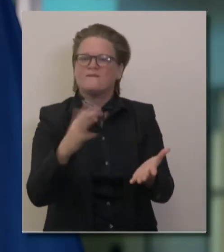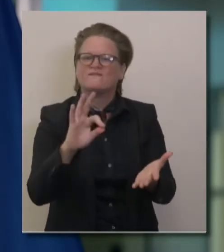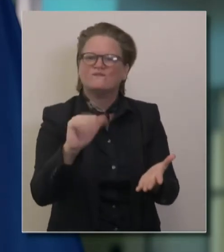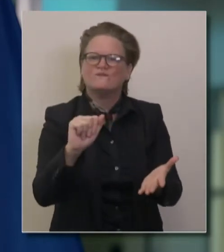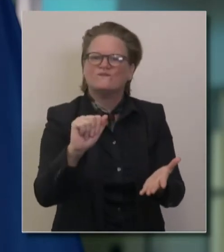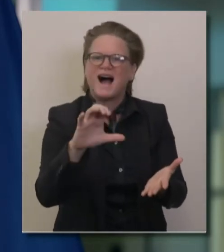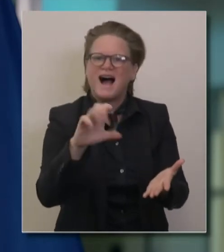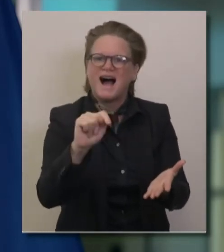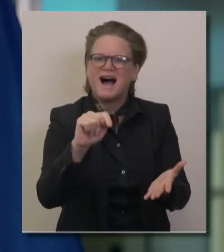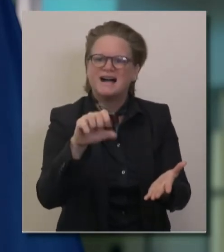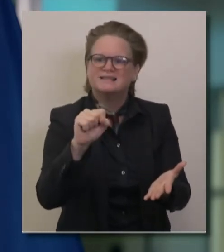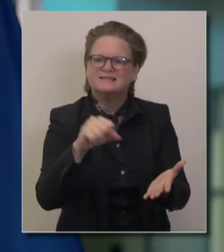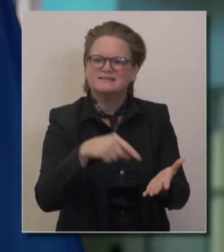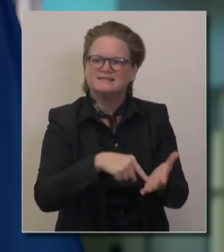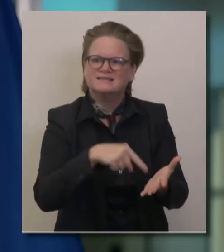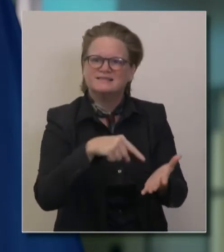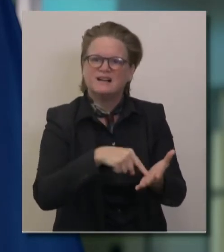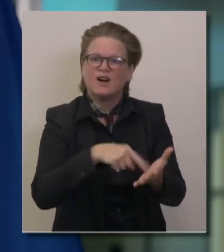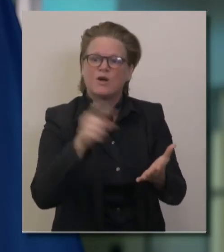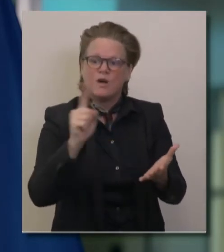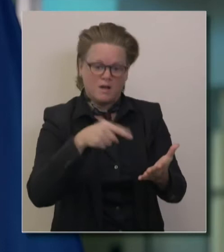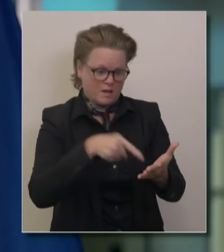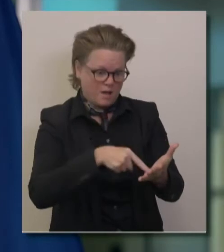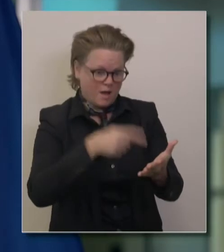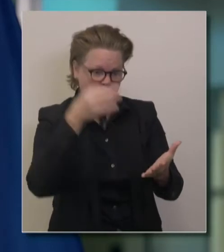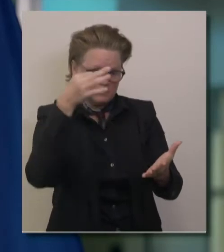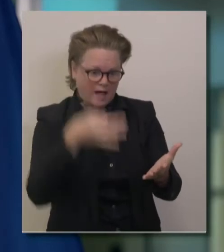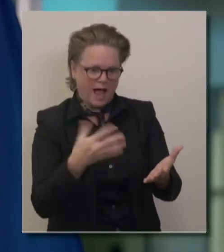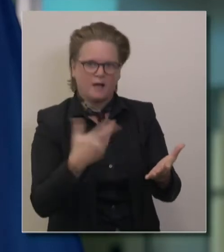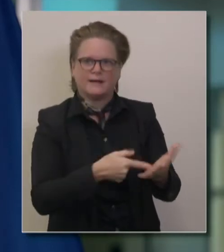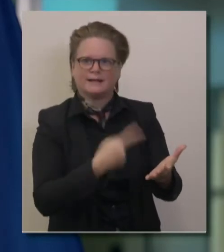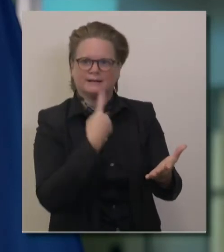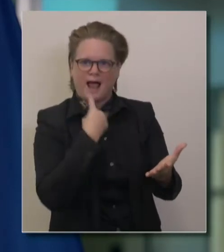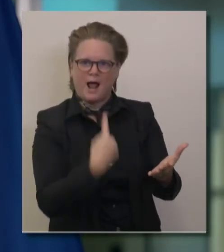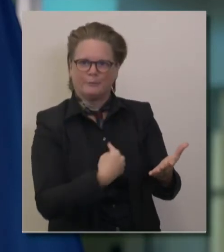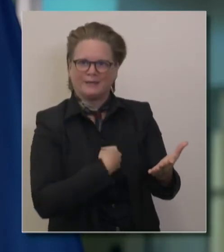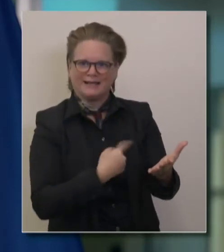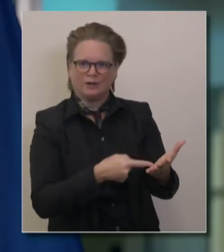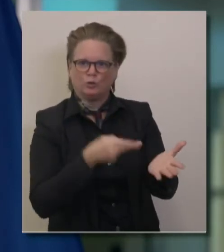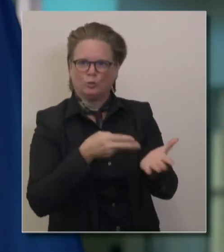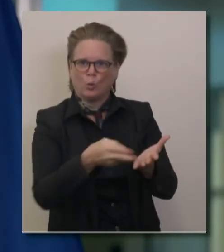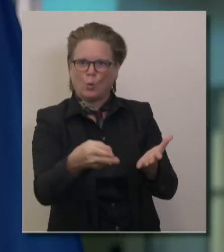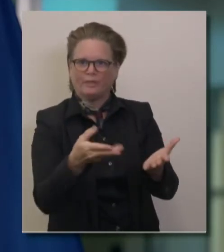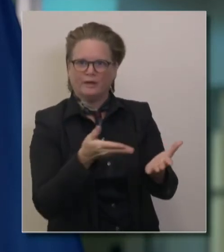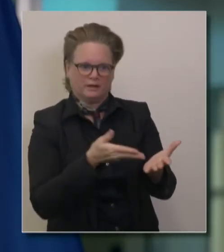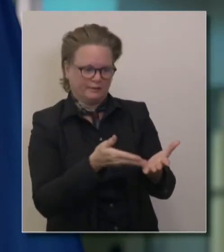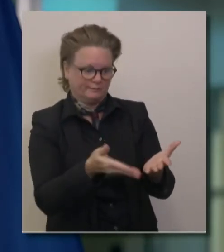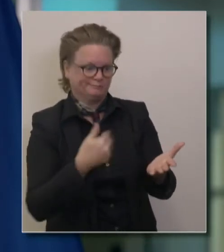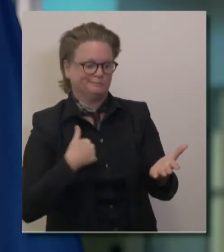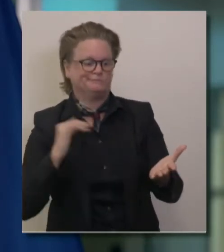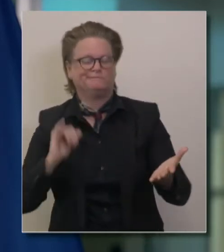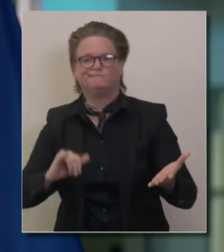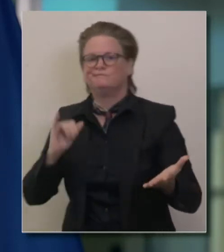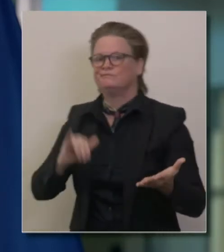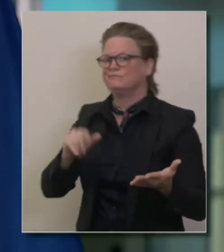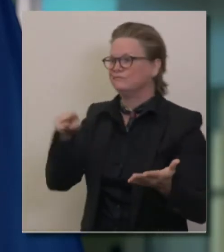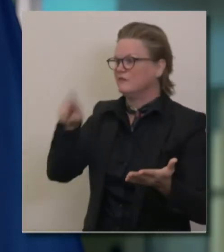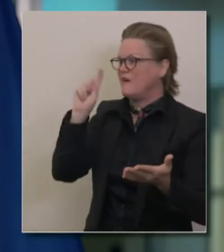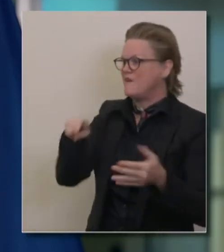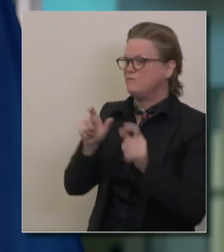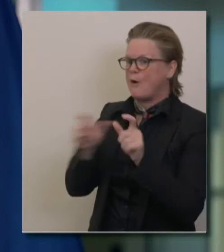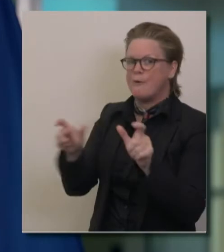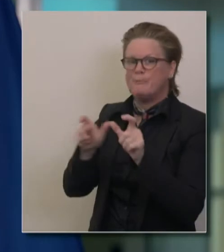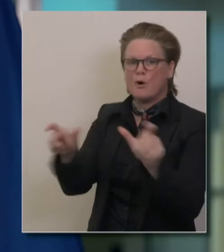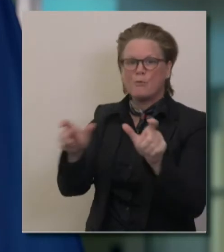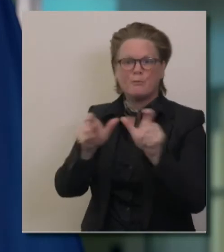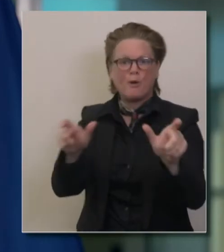the facts were ultimately determined on the basis of engagement with local health officers on the how, uh, and